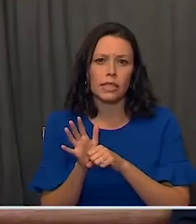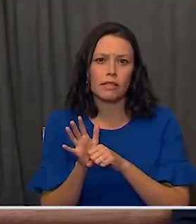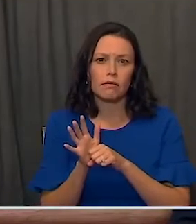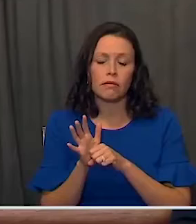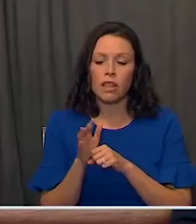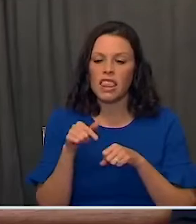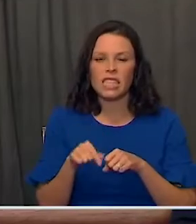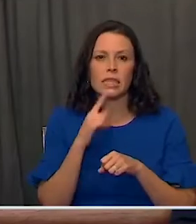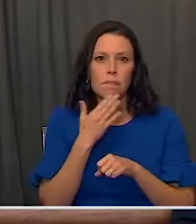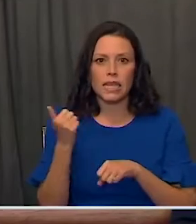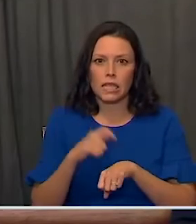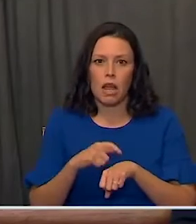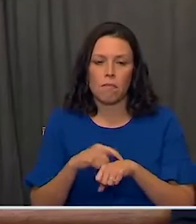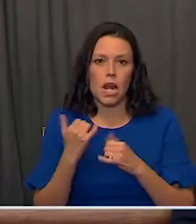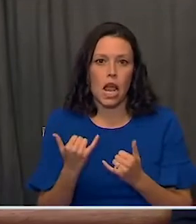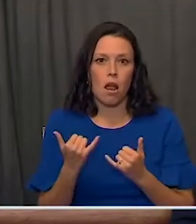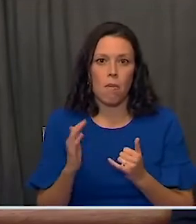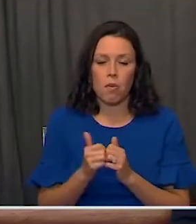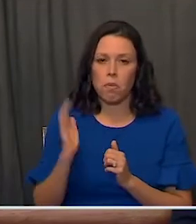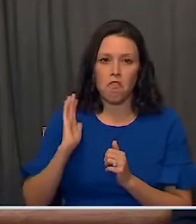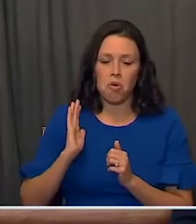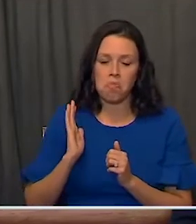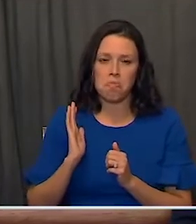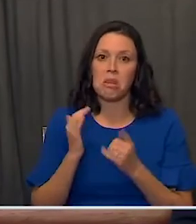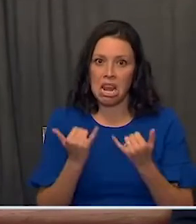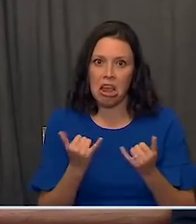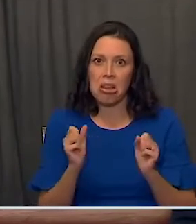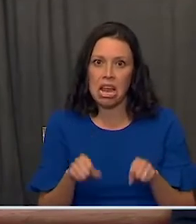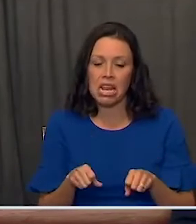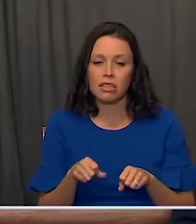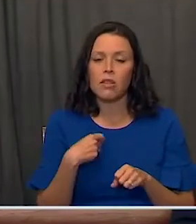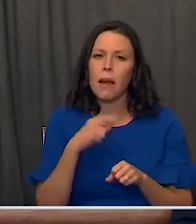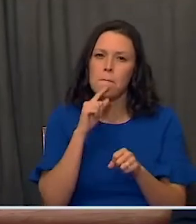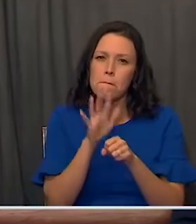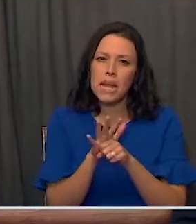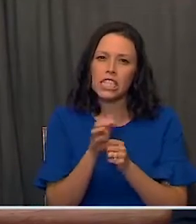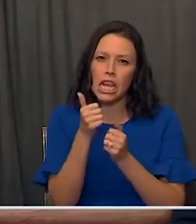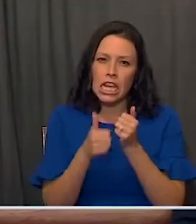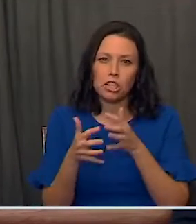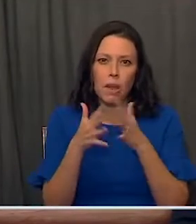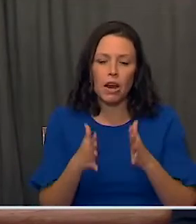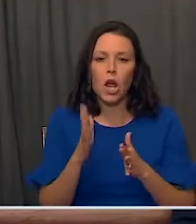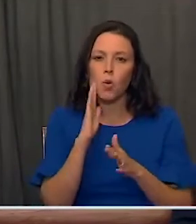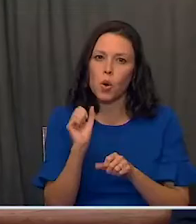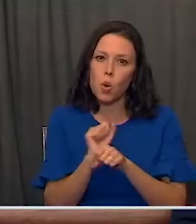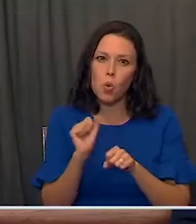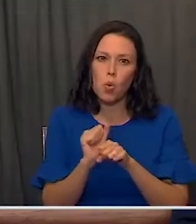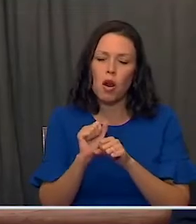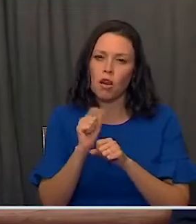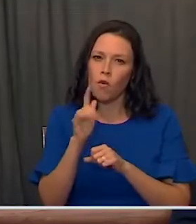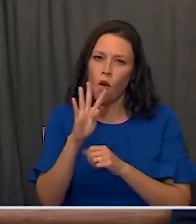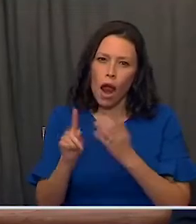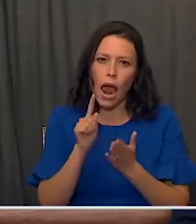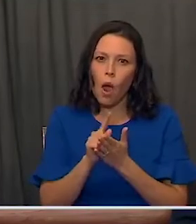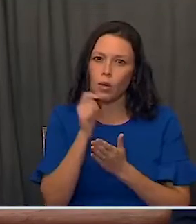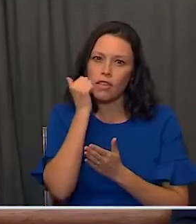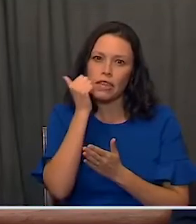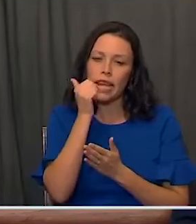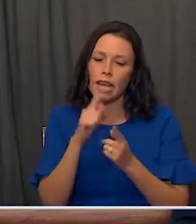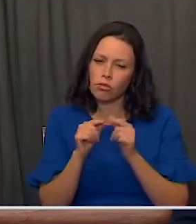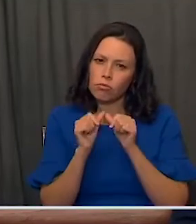today. But our pledge to each and every American looking on today is we're going to work around the clock to keep it that way.